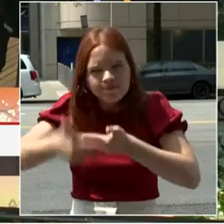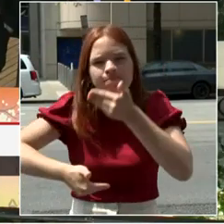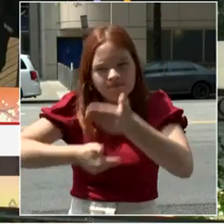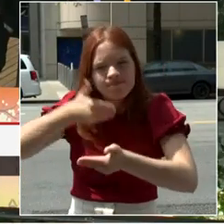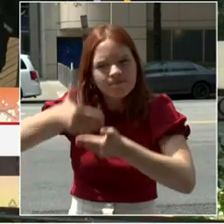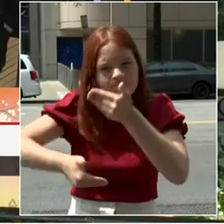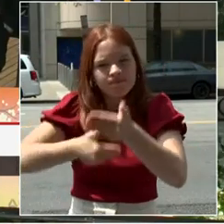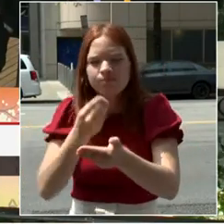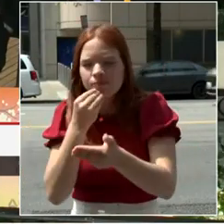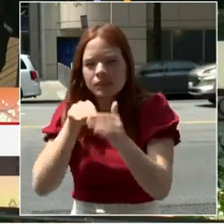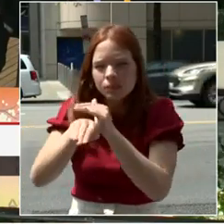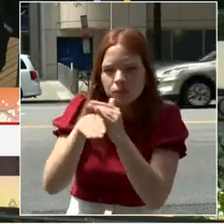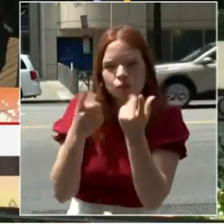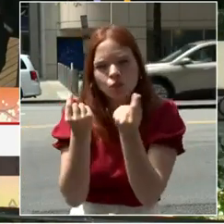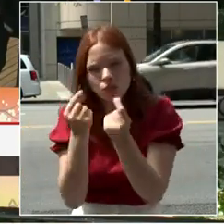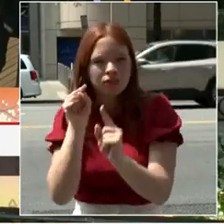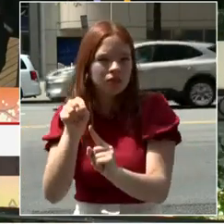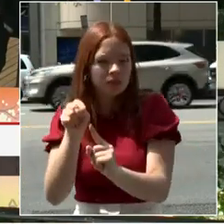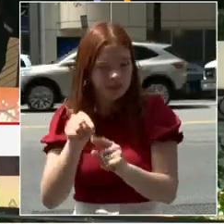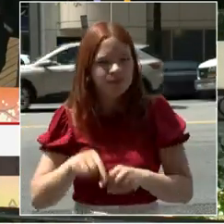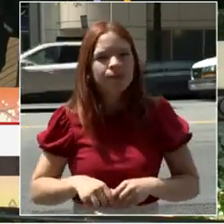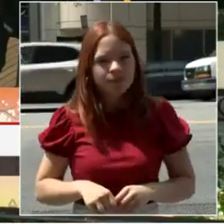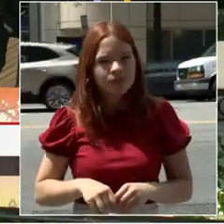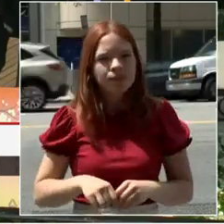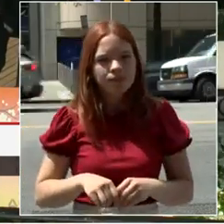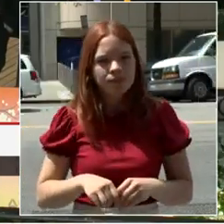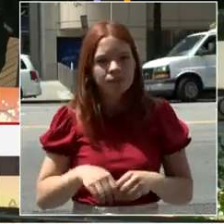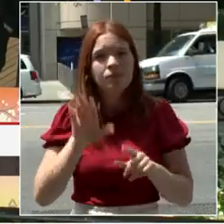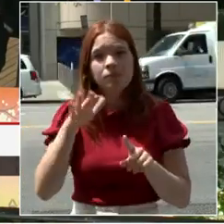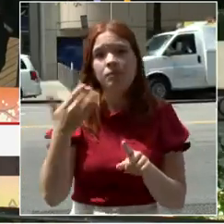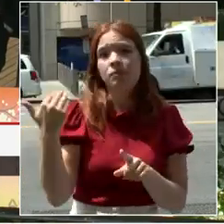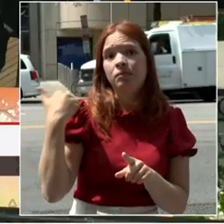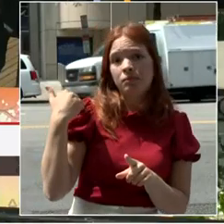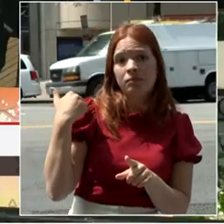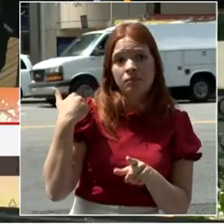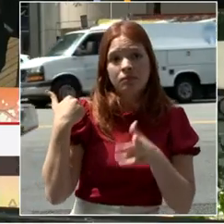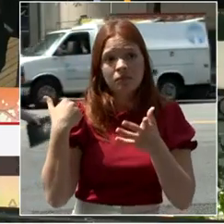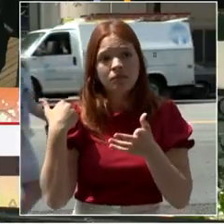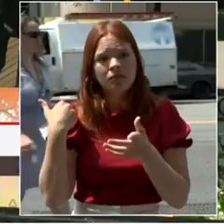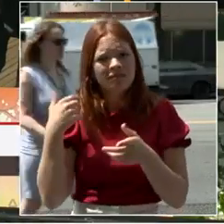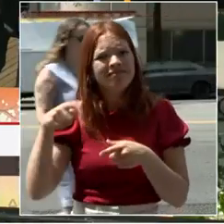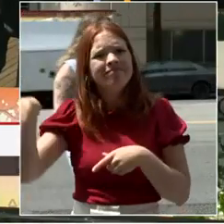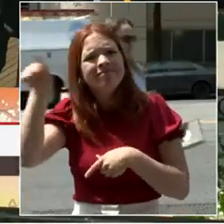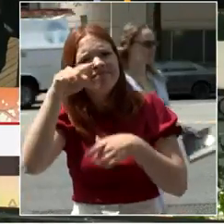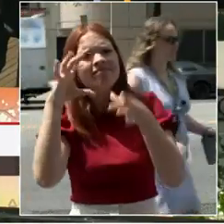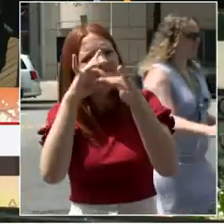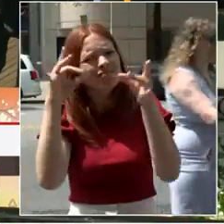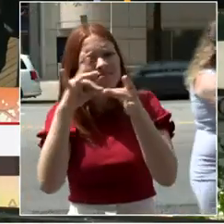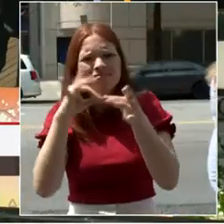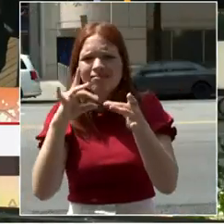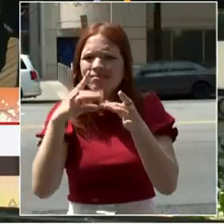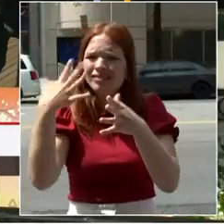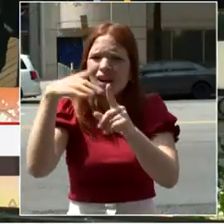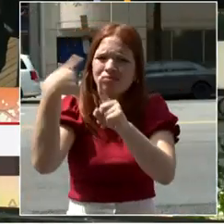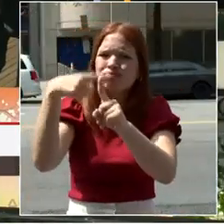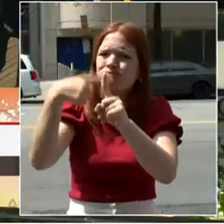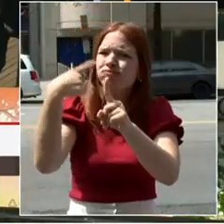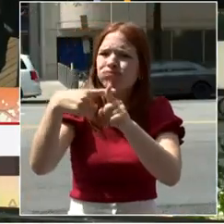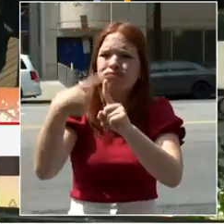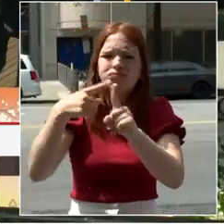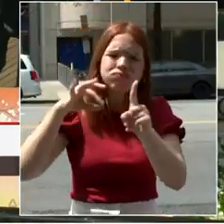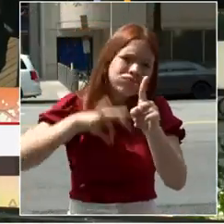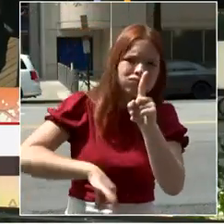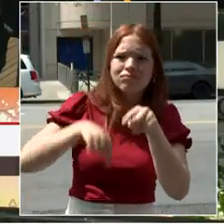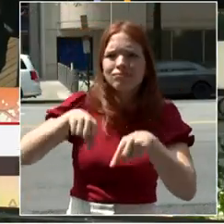a lot of excitement about DC. Businesses believe in DC. Businesses They want to be in DC. They